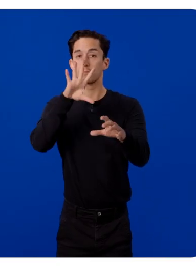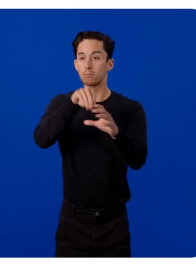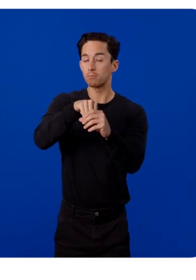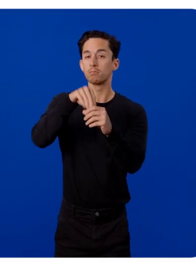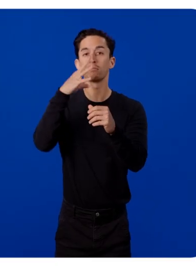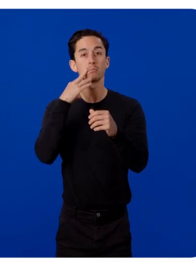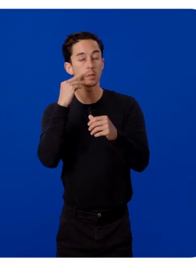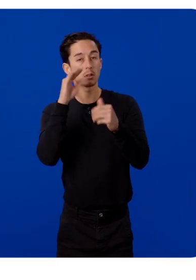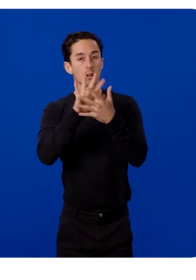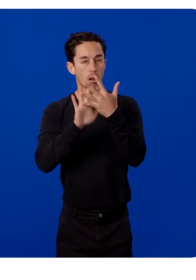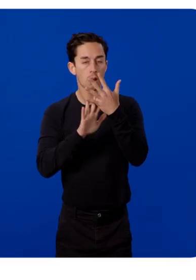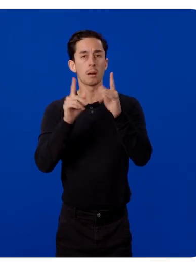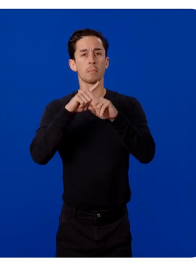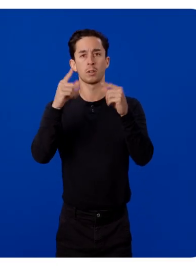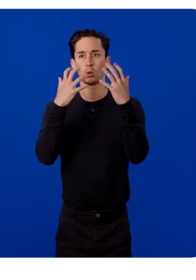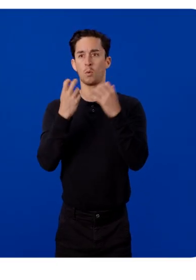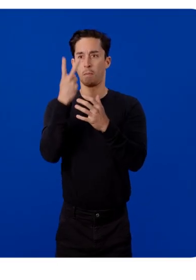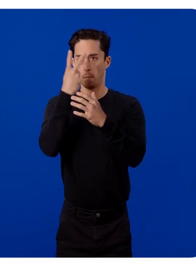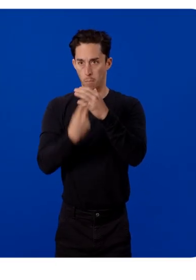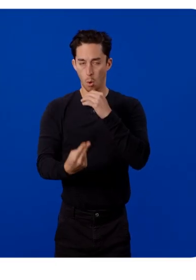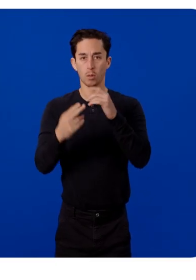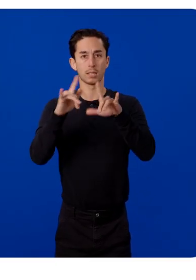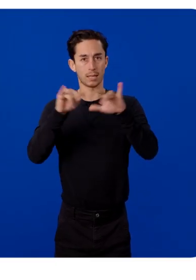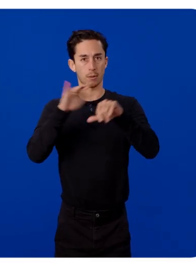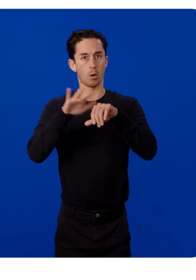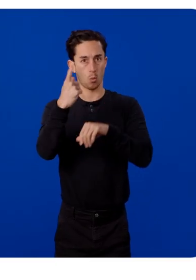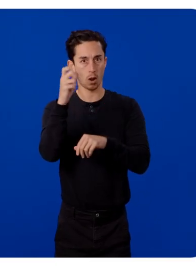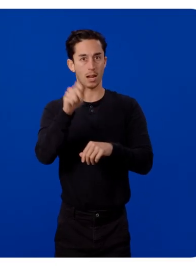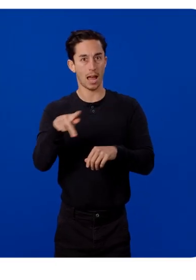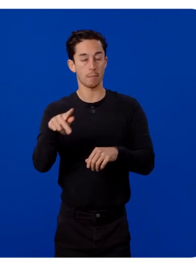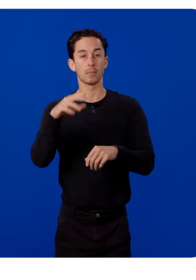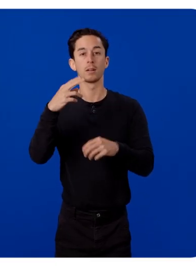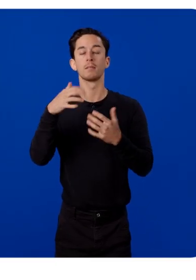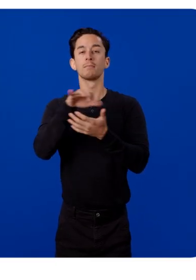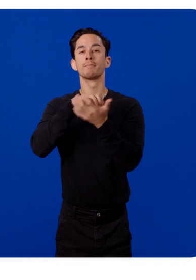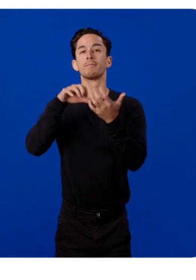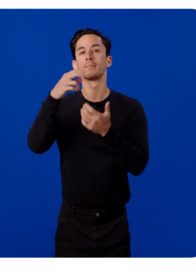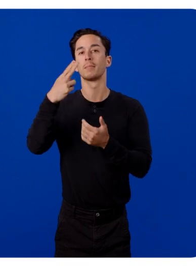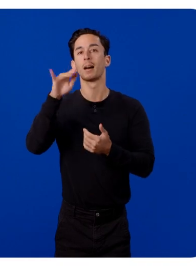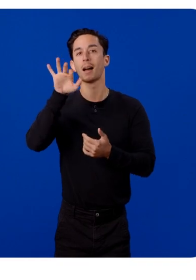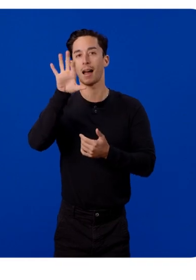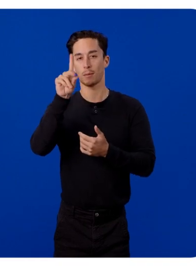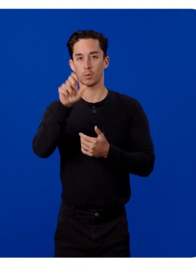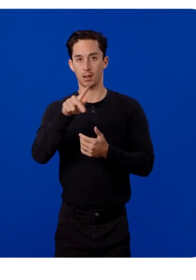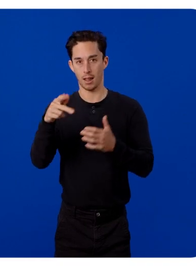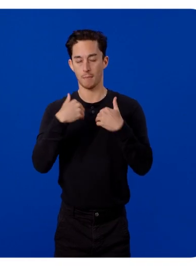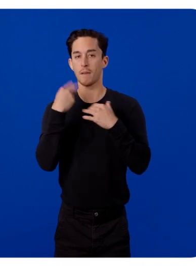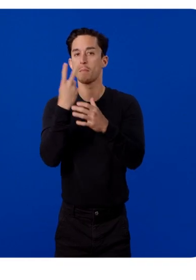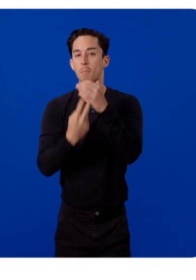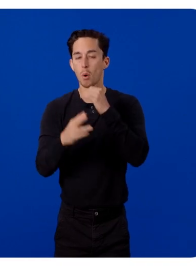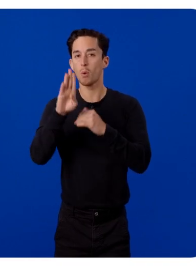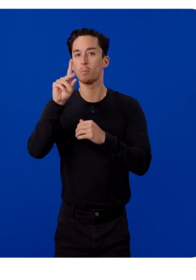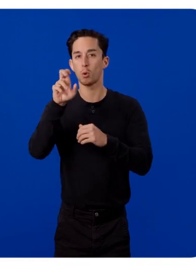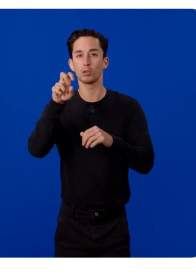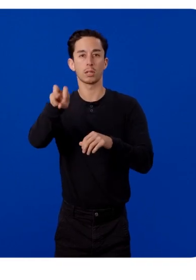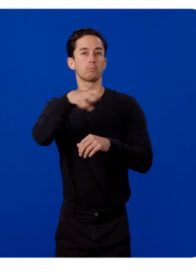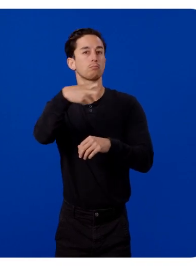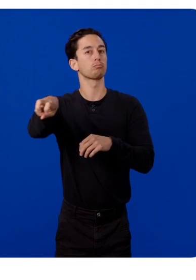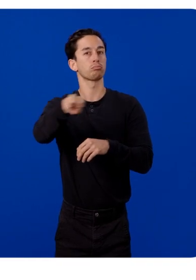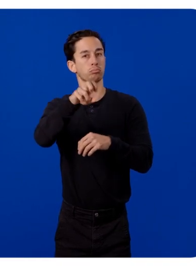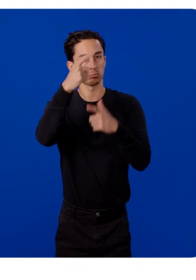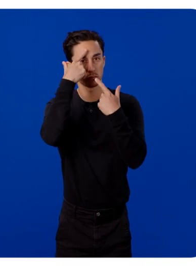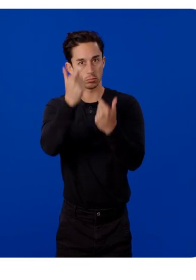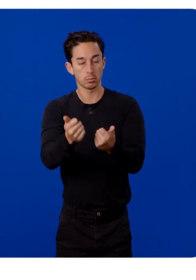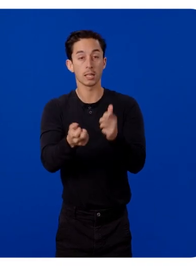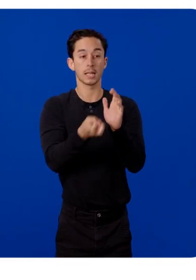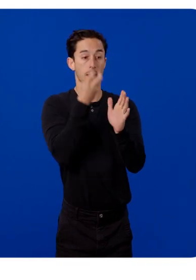but let's say you're interested in enabling both forms on a single app. Hybrid apps are apps with both of these modes and the ability to switch between them.